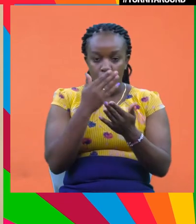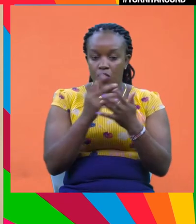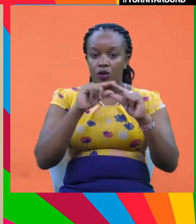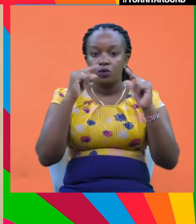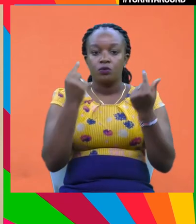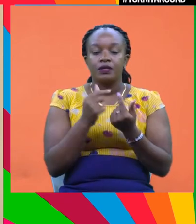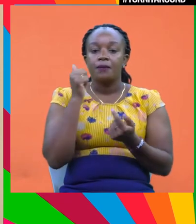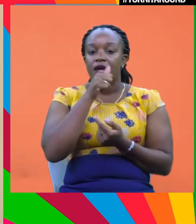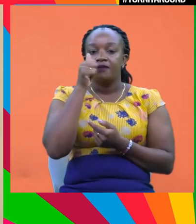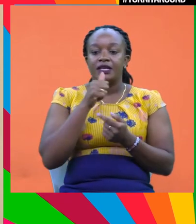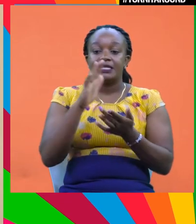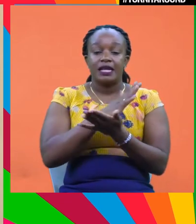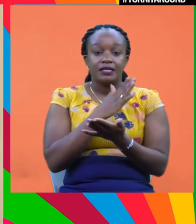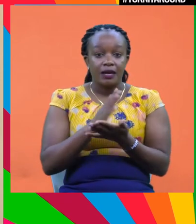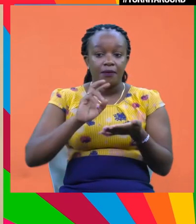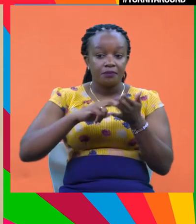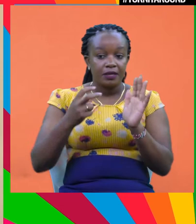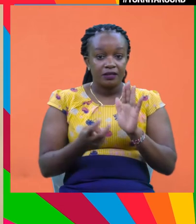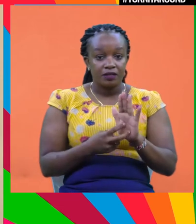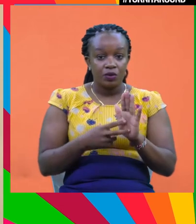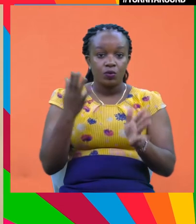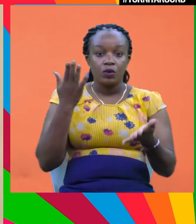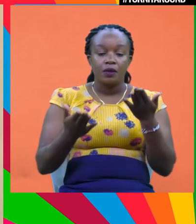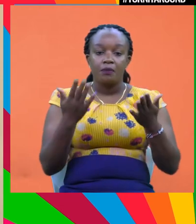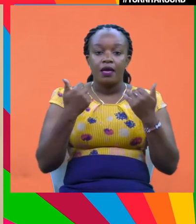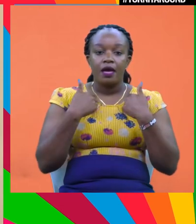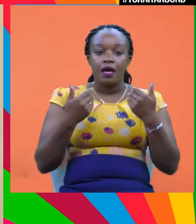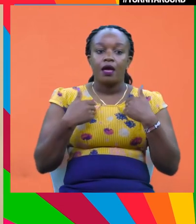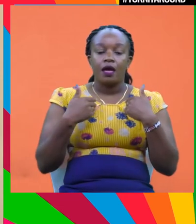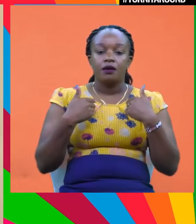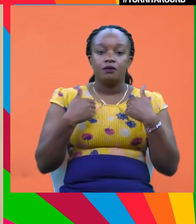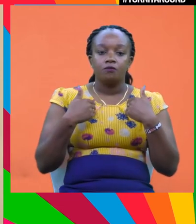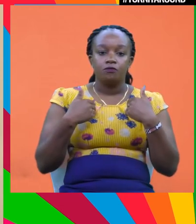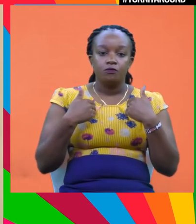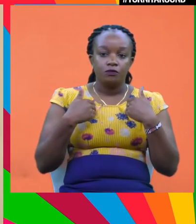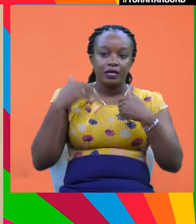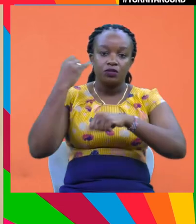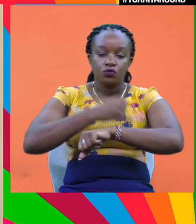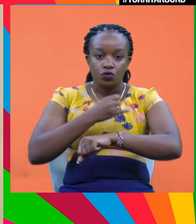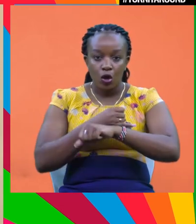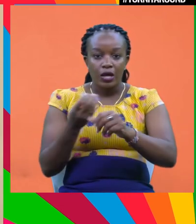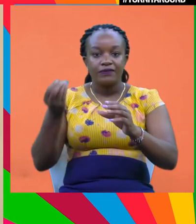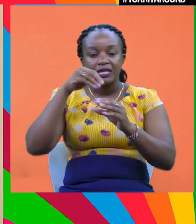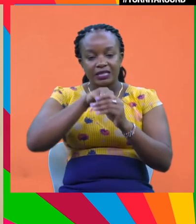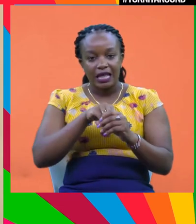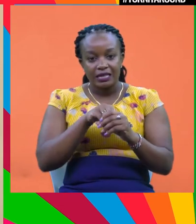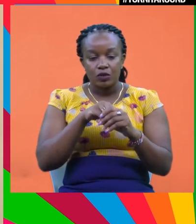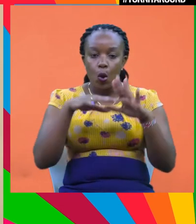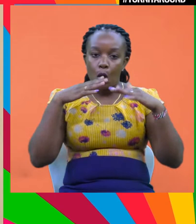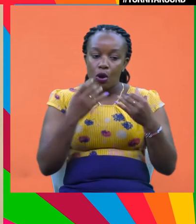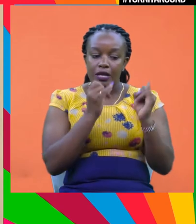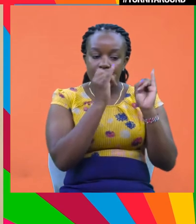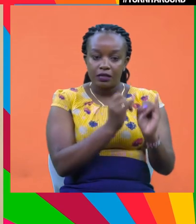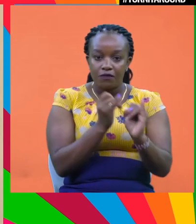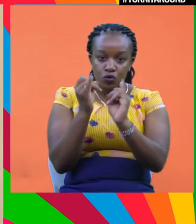of people in the private sector. So you might have the large institutional investors. You may have even yourself, an